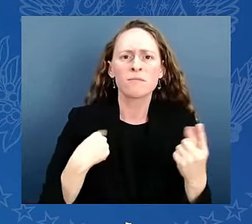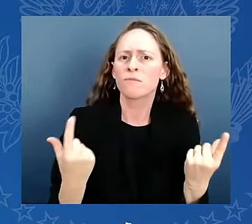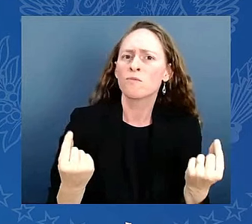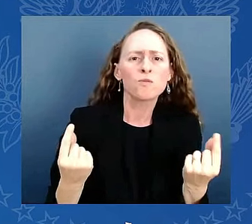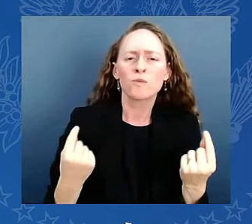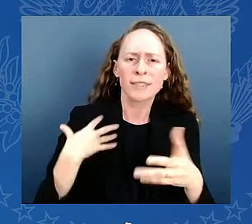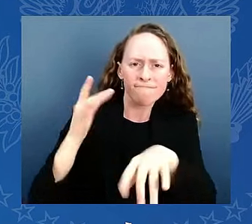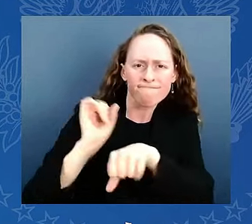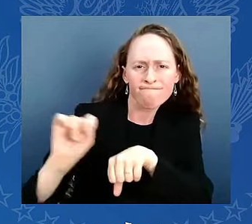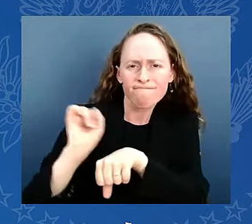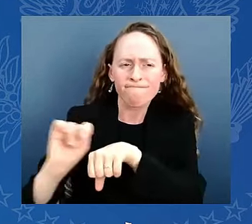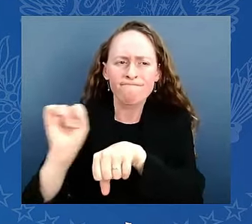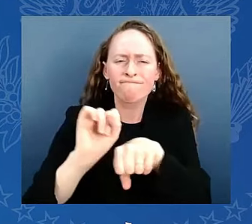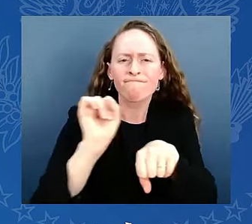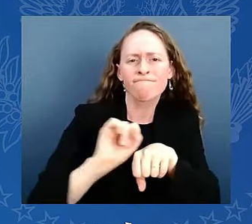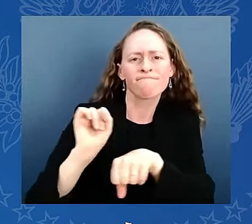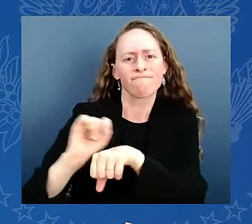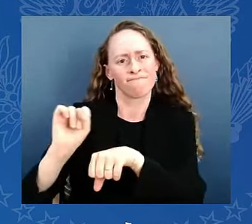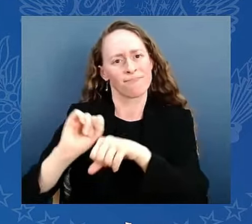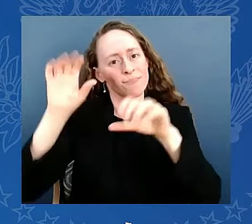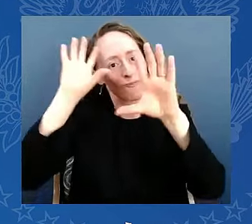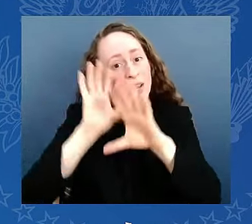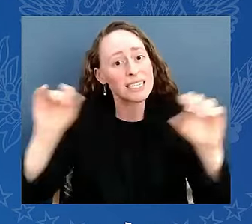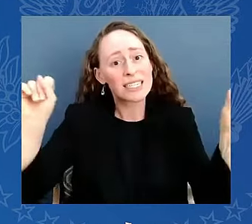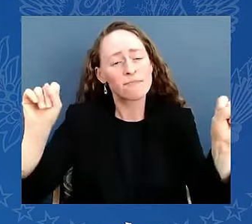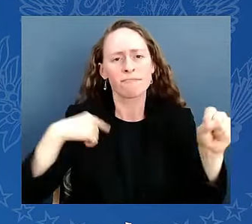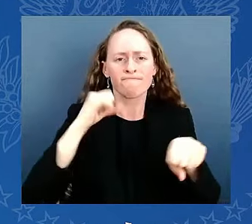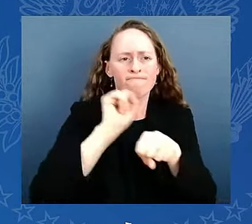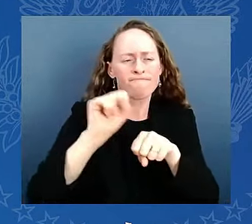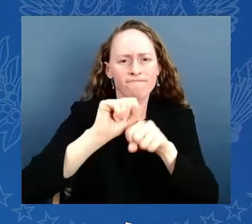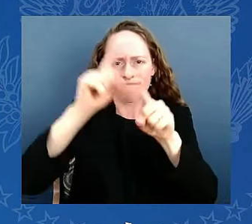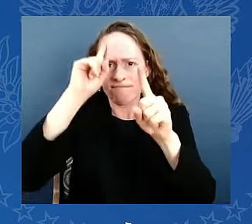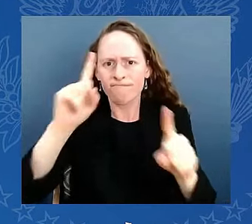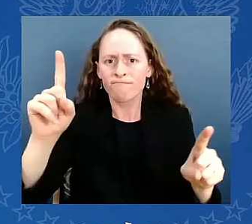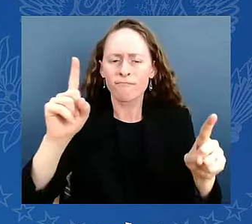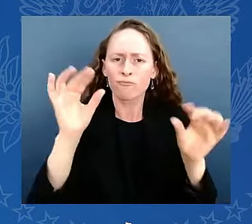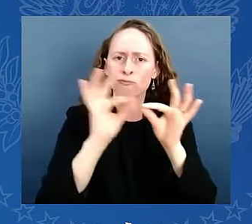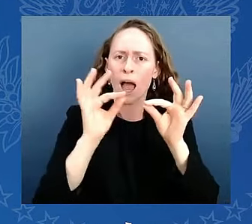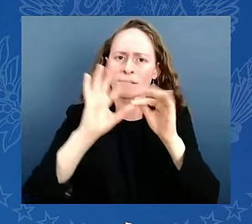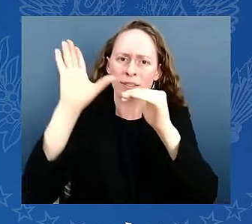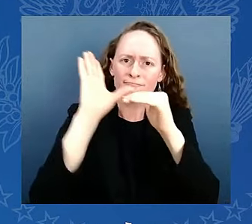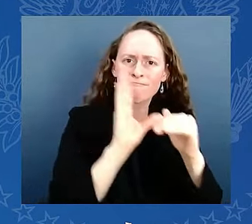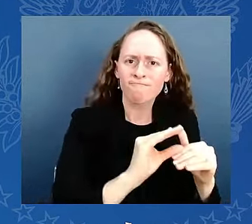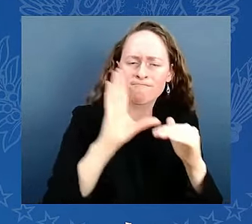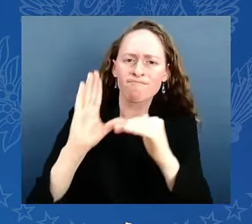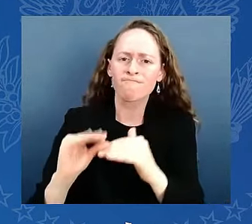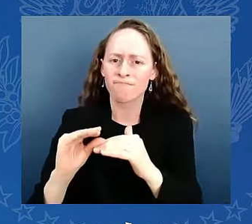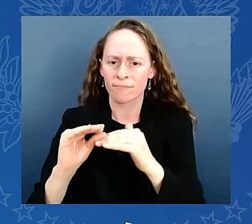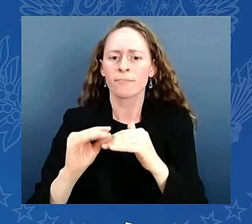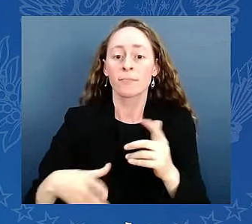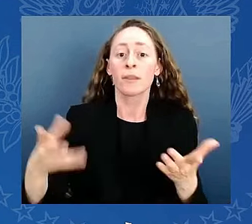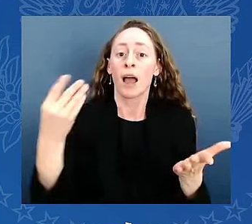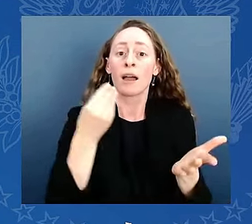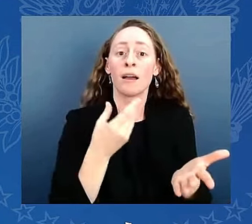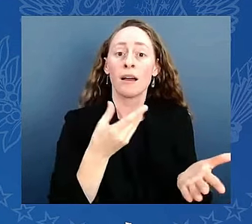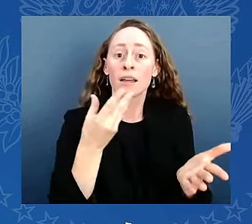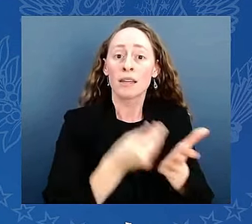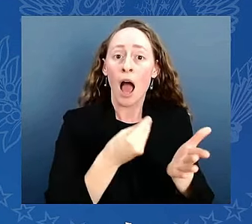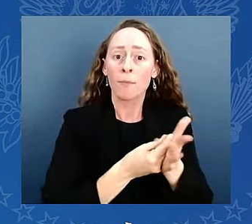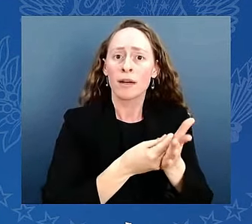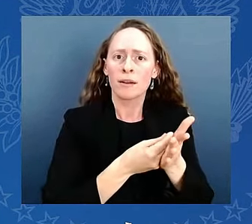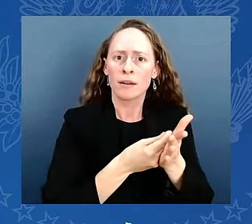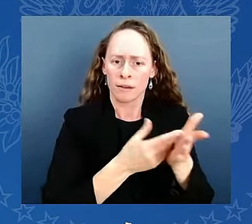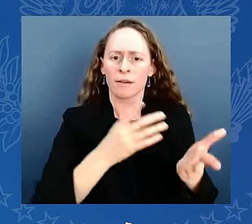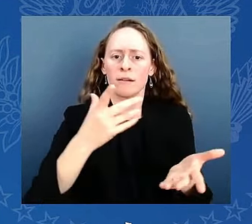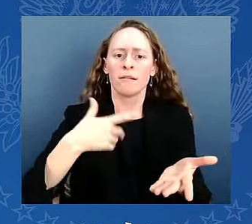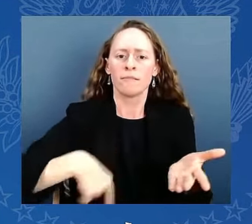families, grow our economy. I'll keep defending our personal freedoms and our civil rights, from the right to